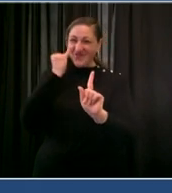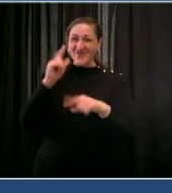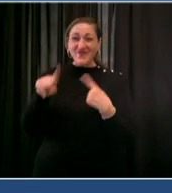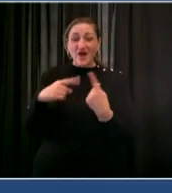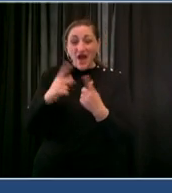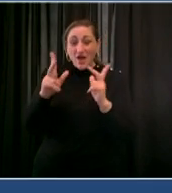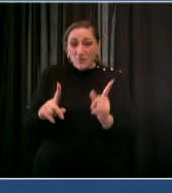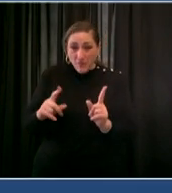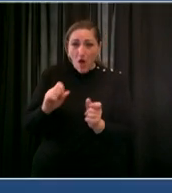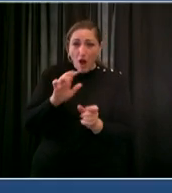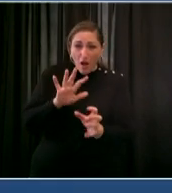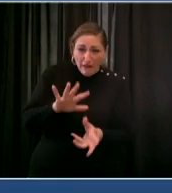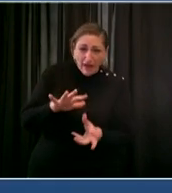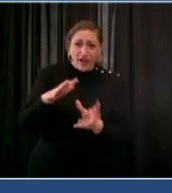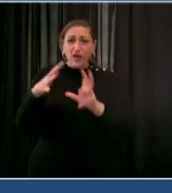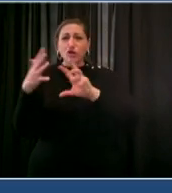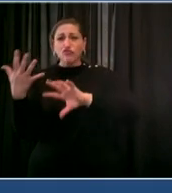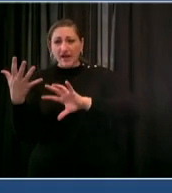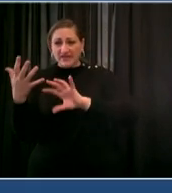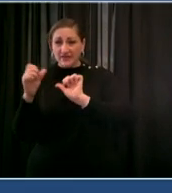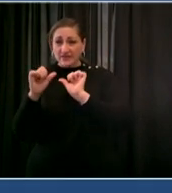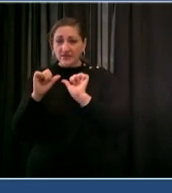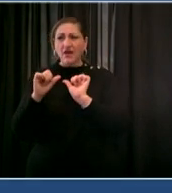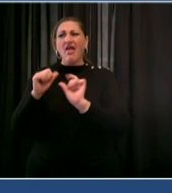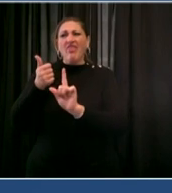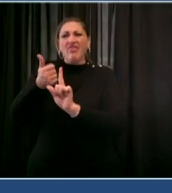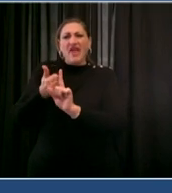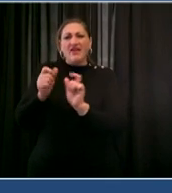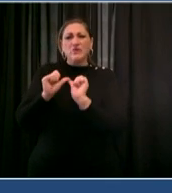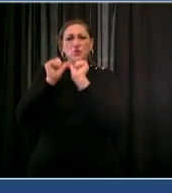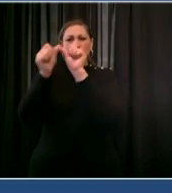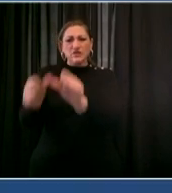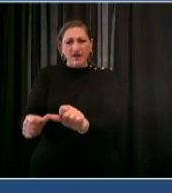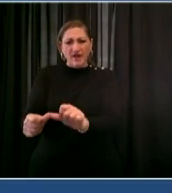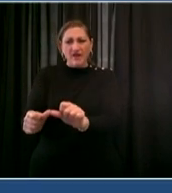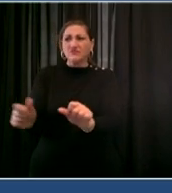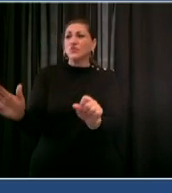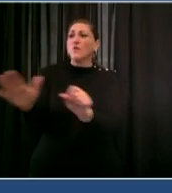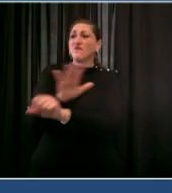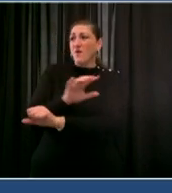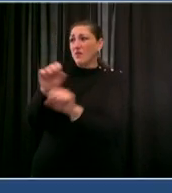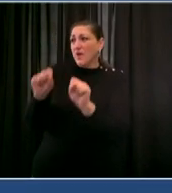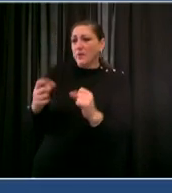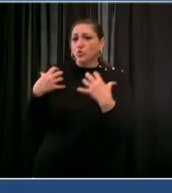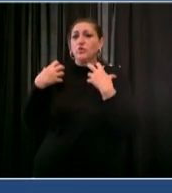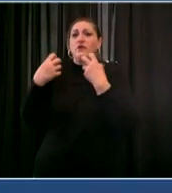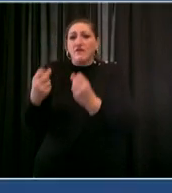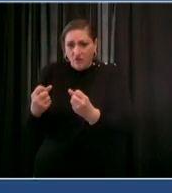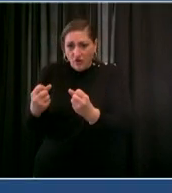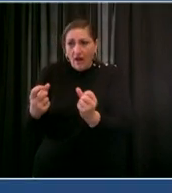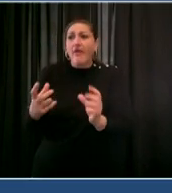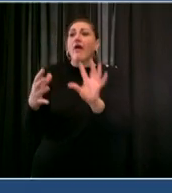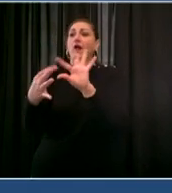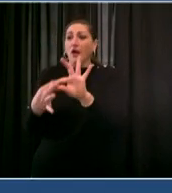need extended hospital care to fully recover this legislation will also strengthen our successful